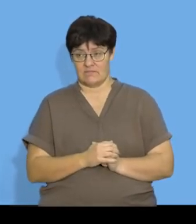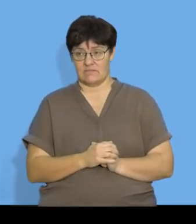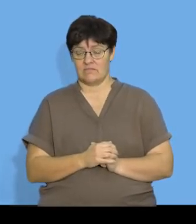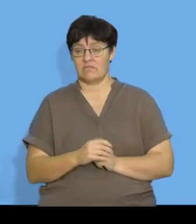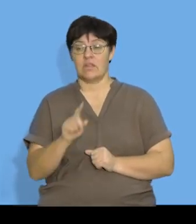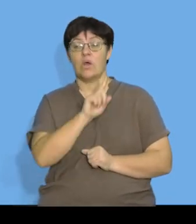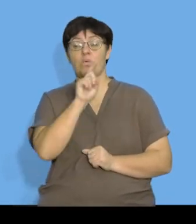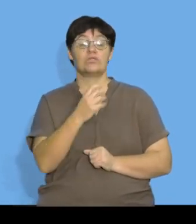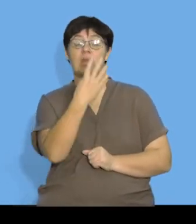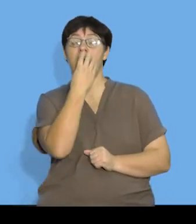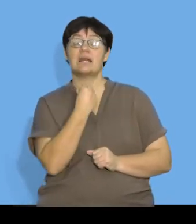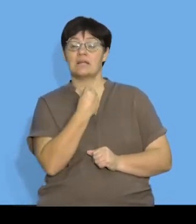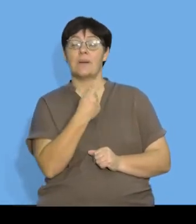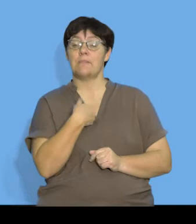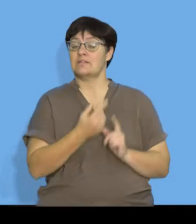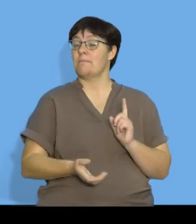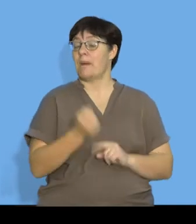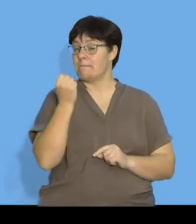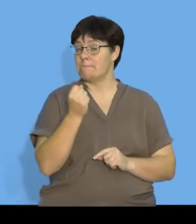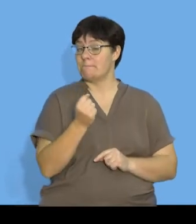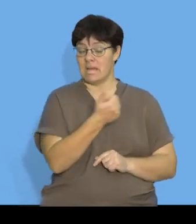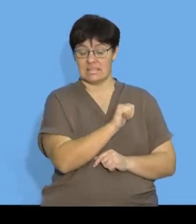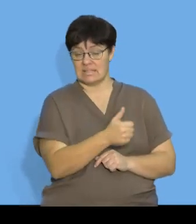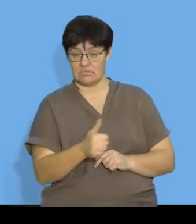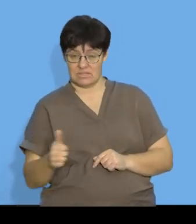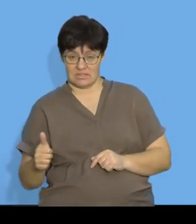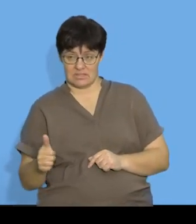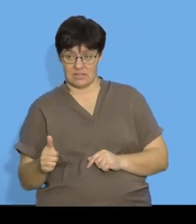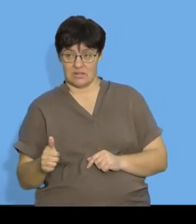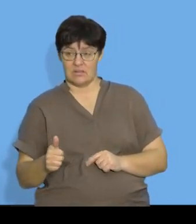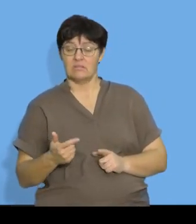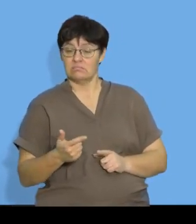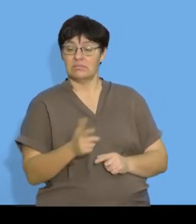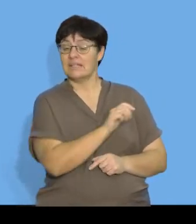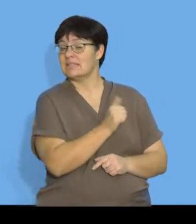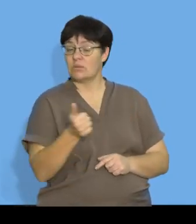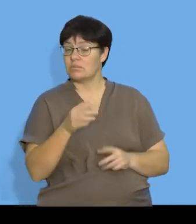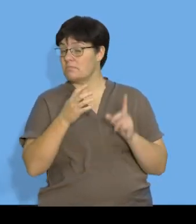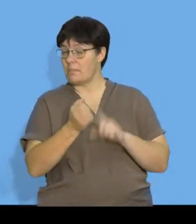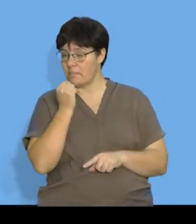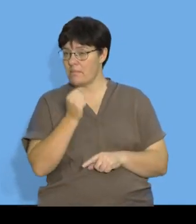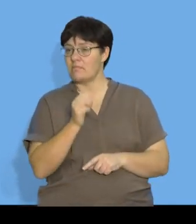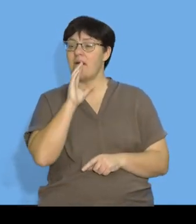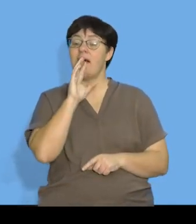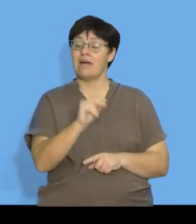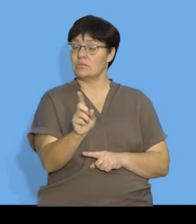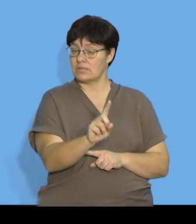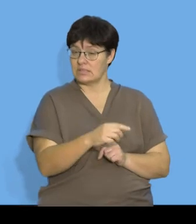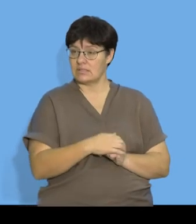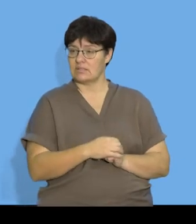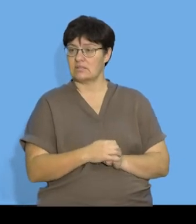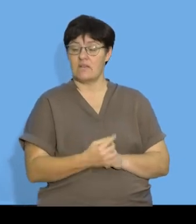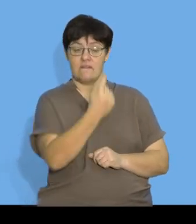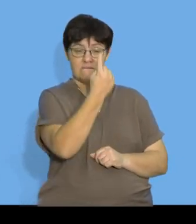question asked me to determine the sequence and determining the sequence means that I've been asked to determine the